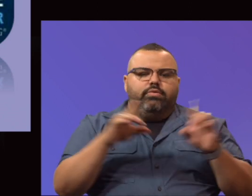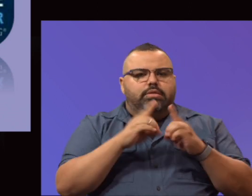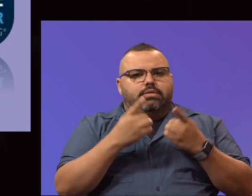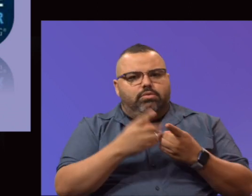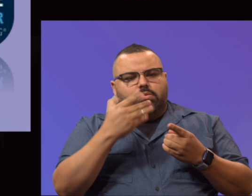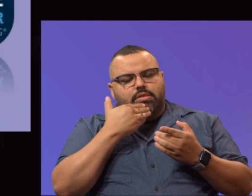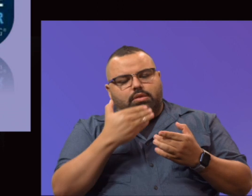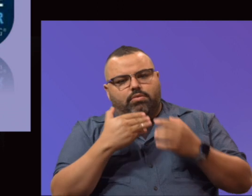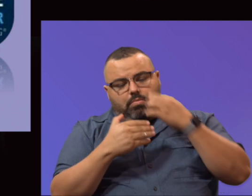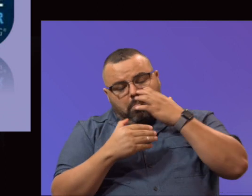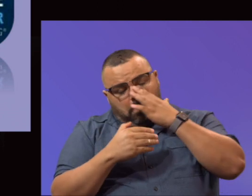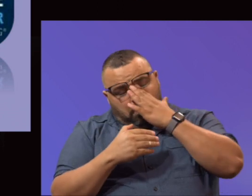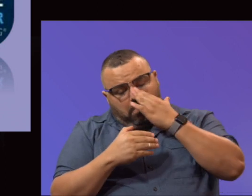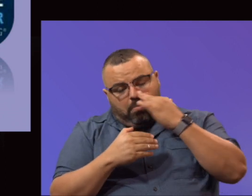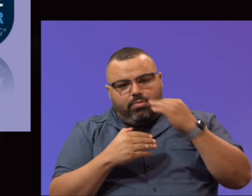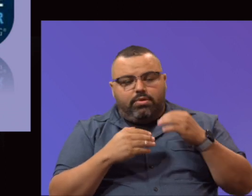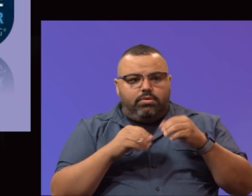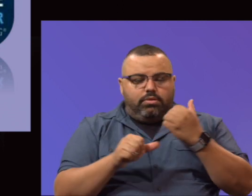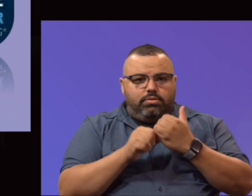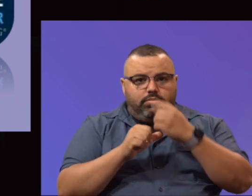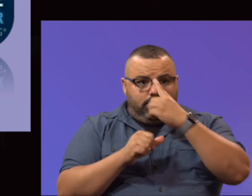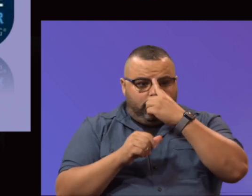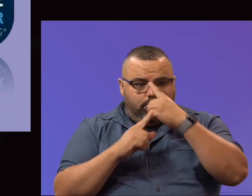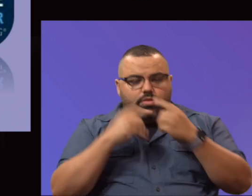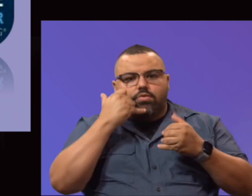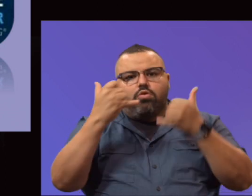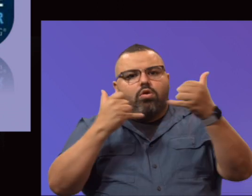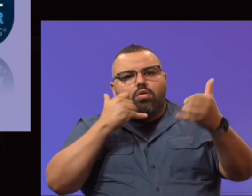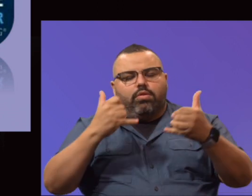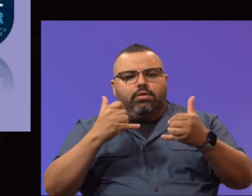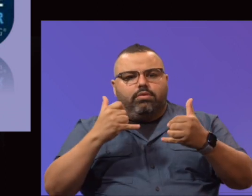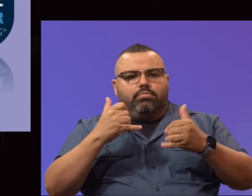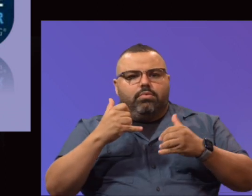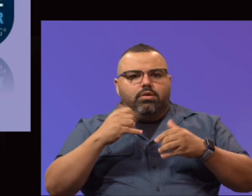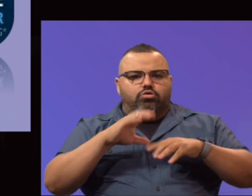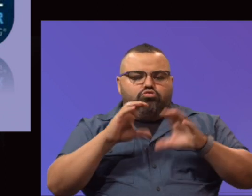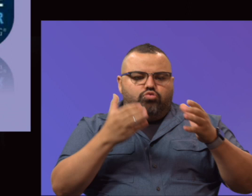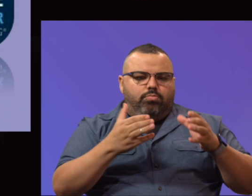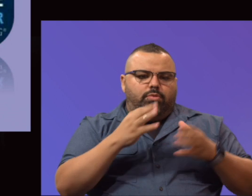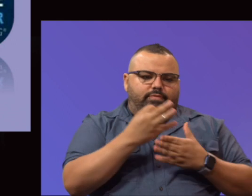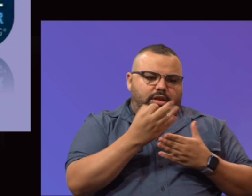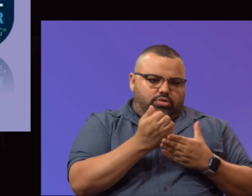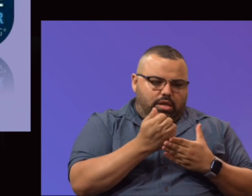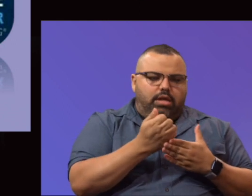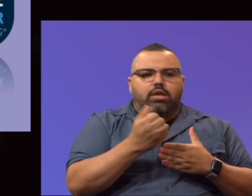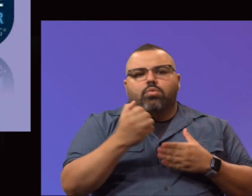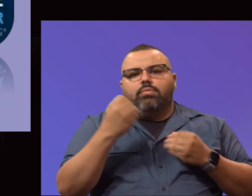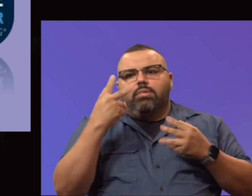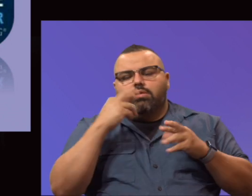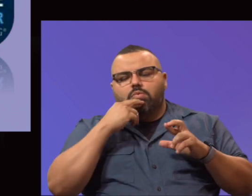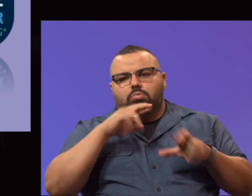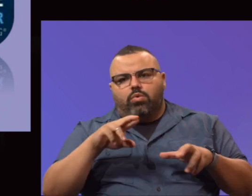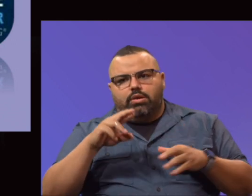And then assistance with the calling campaign. They provided the financial aid and student departments with numerous reports and data loads to help identify